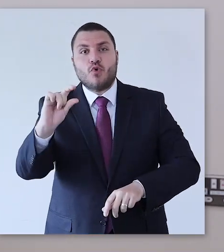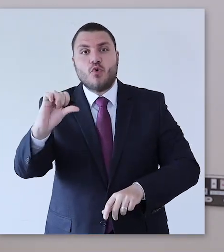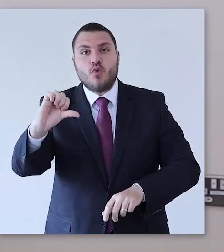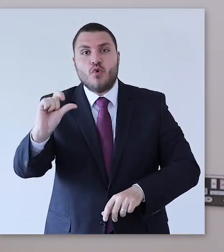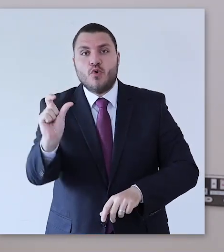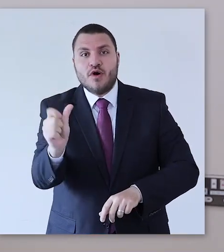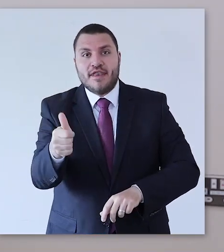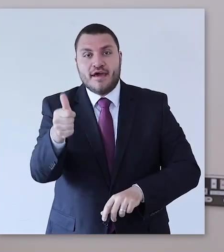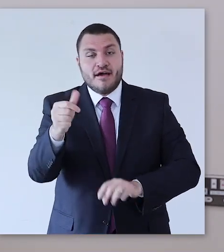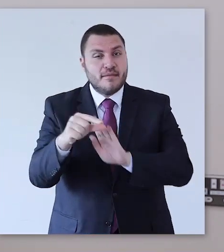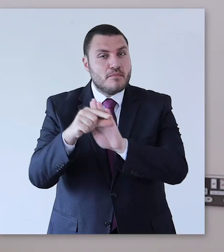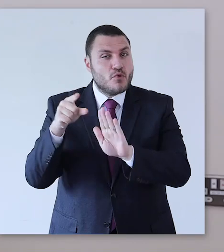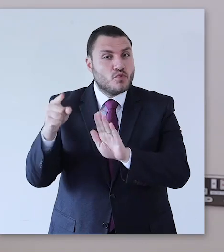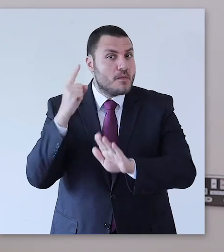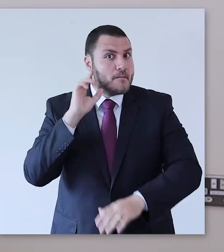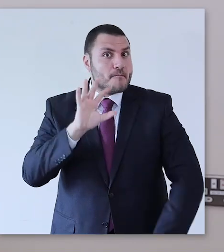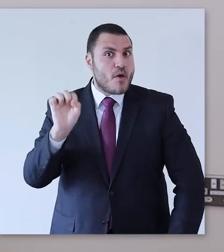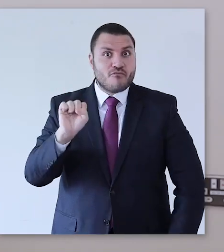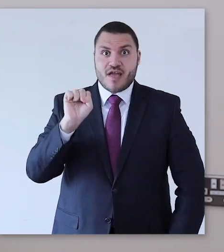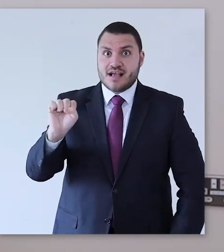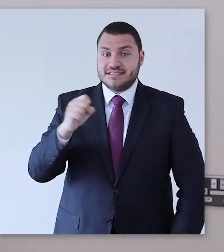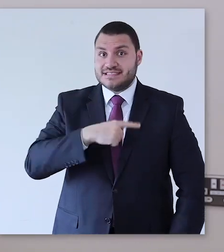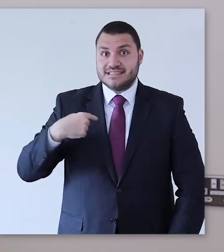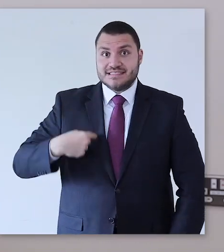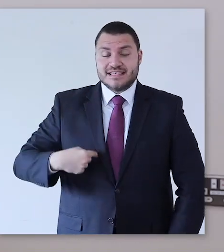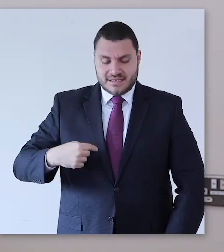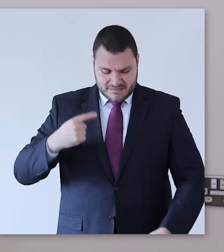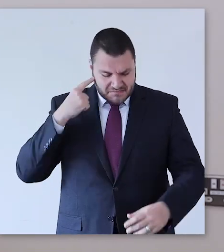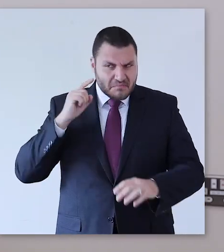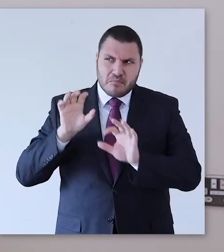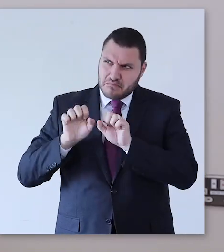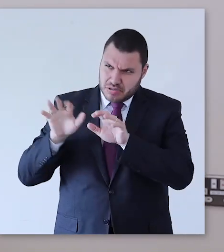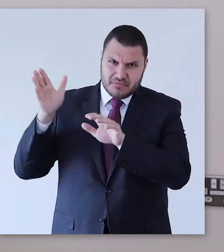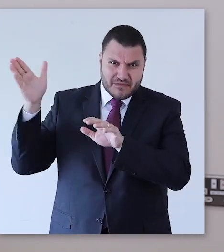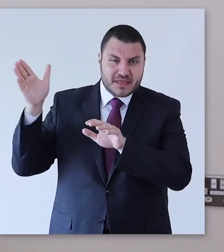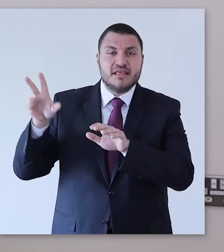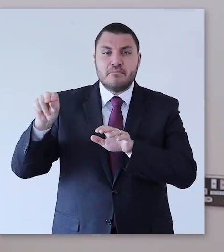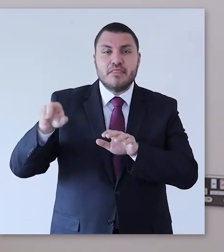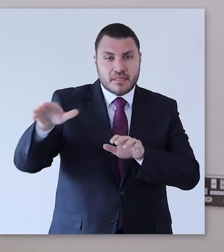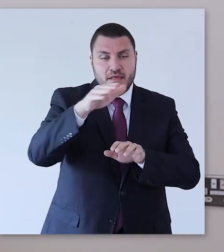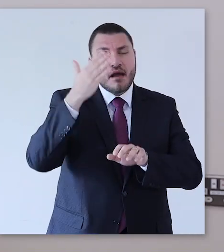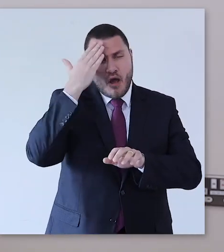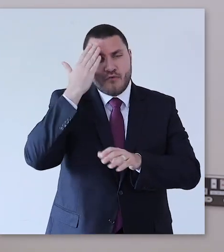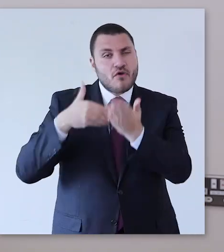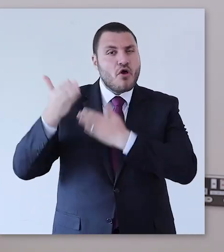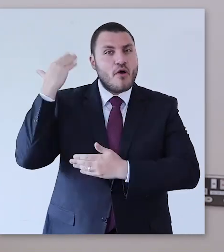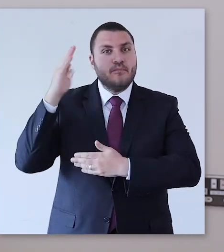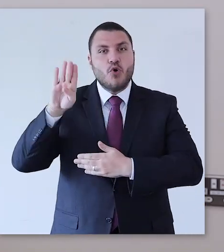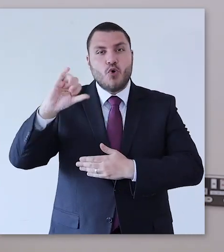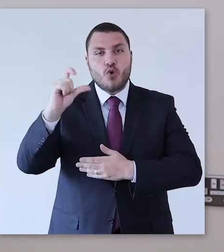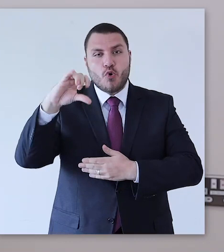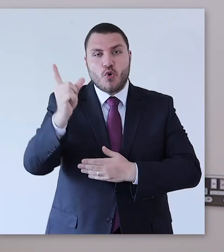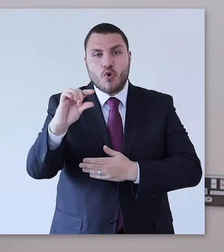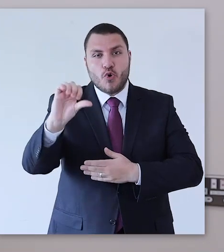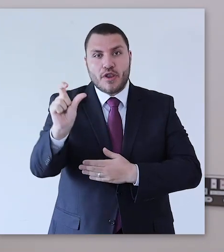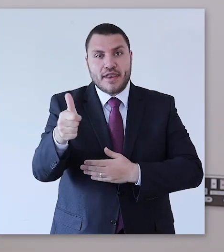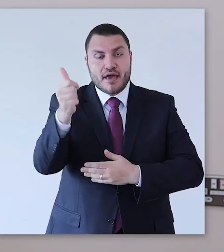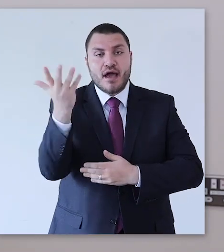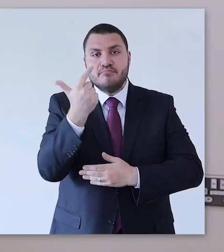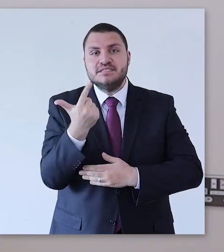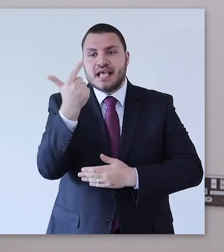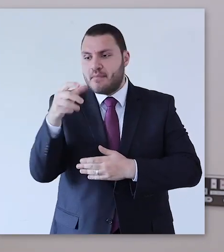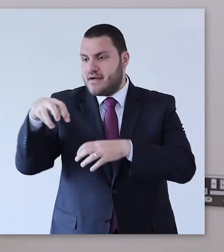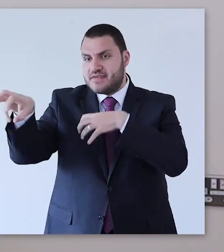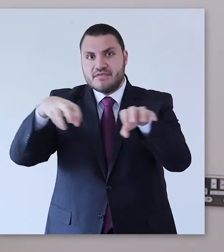originated in Wuhan city in China where it started in December and then was confirmed on January 9th 2020